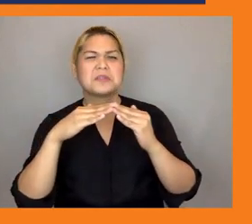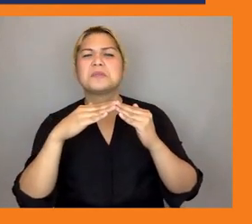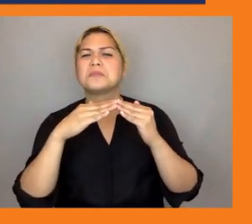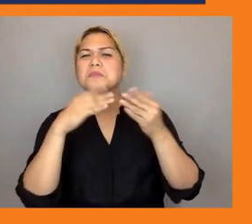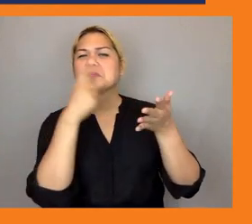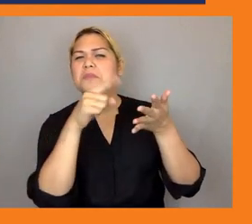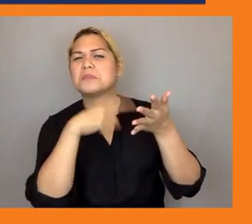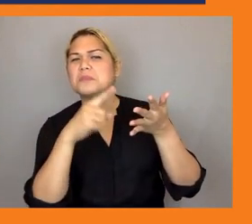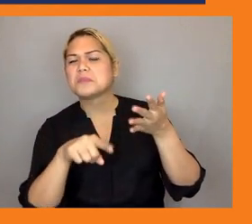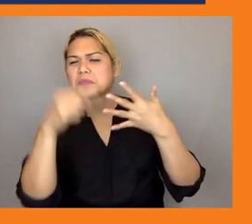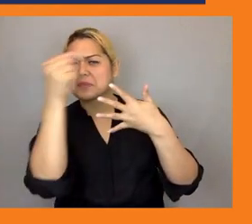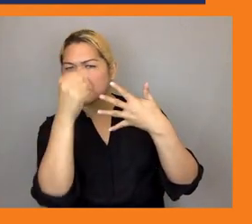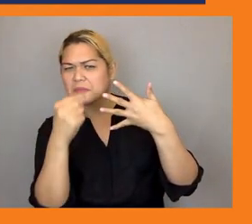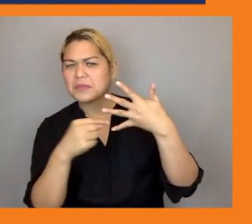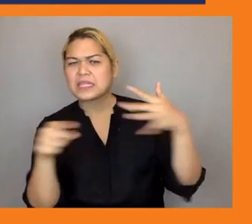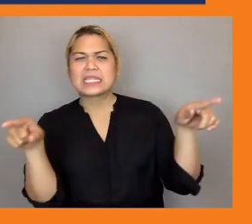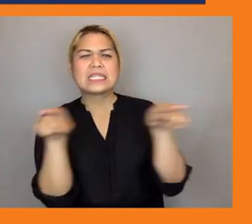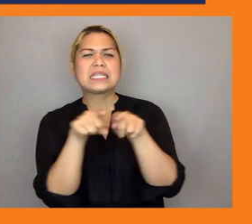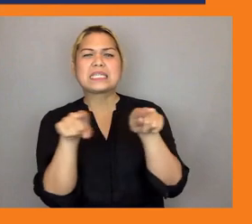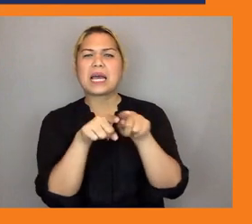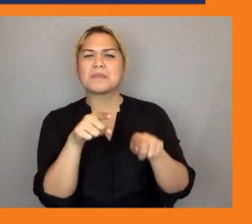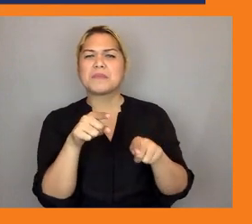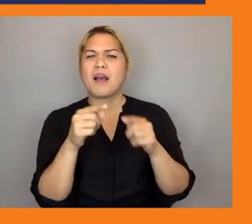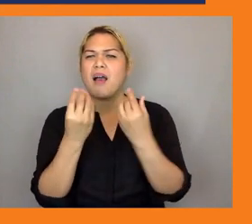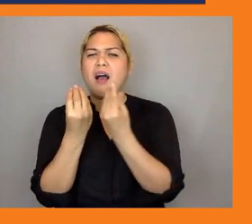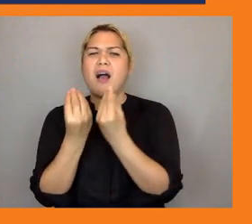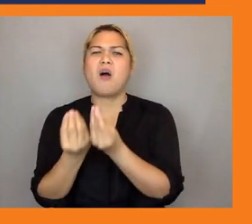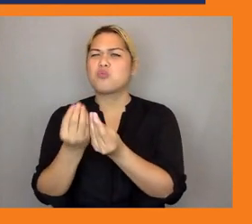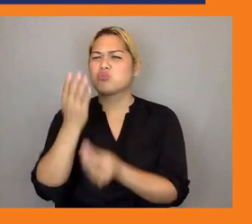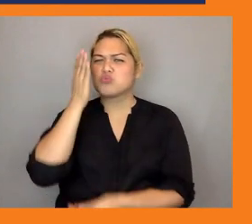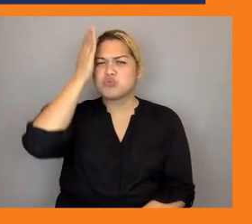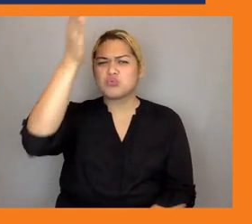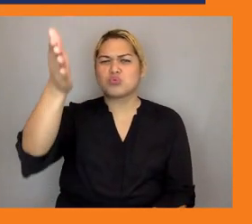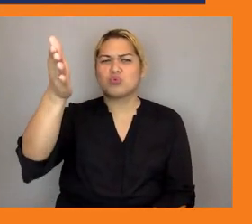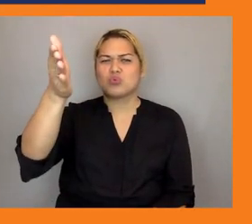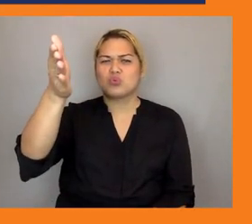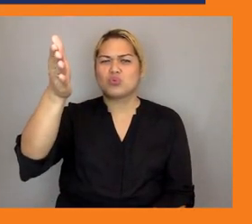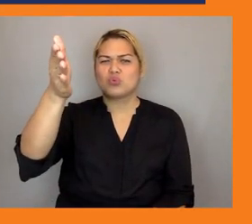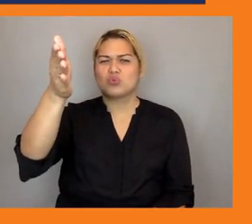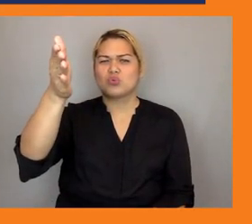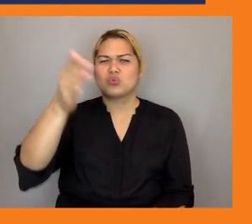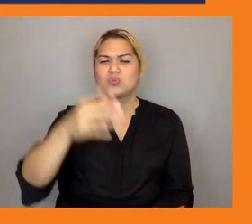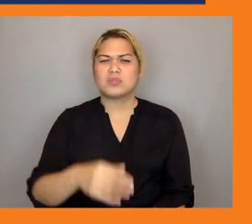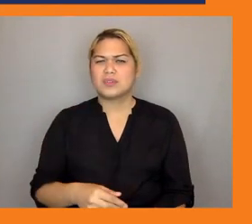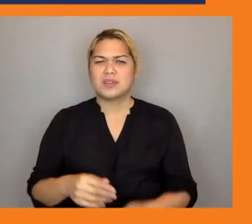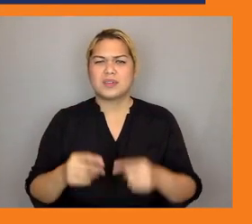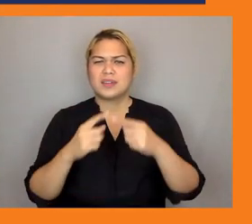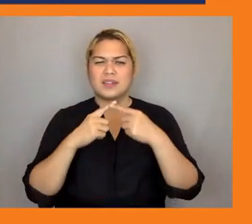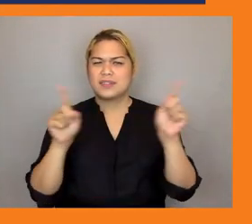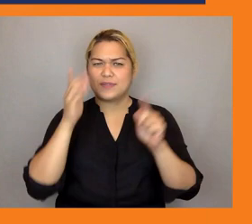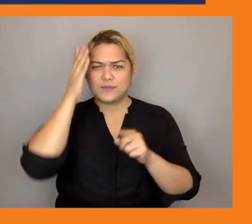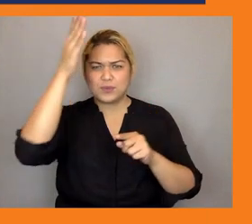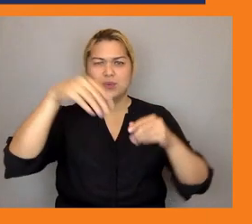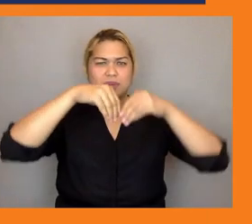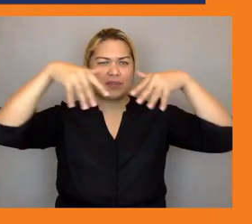we're doing a lot of work in parallel on things like future of education systems um so not just immediate reskilling